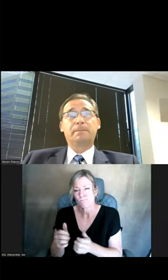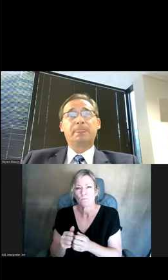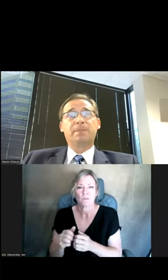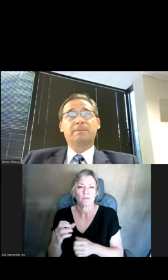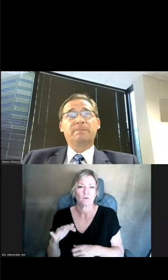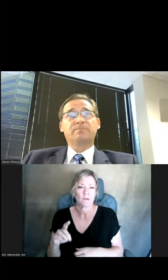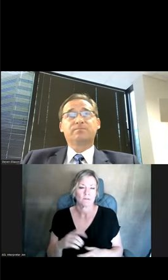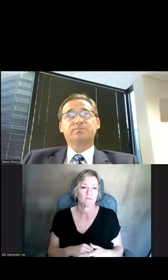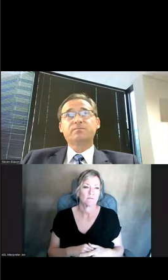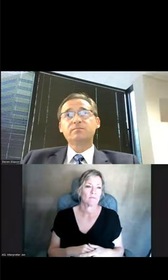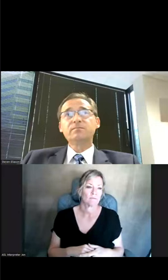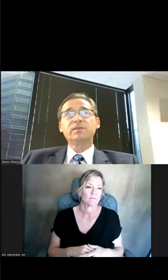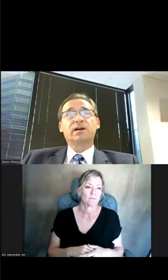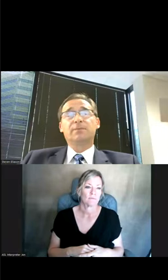slide.